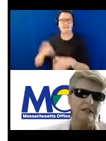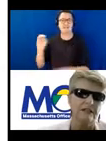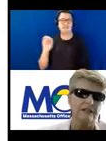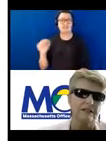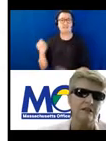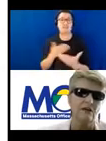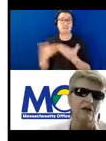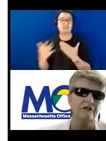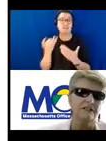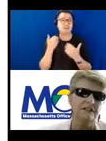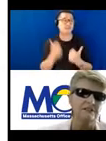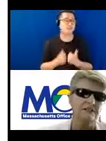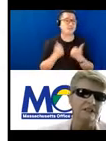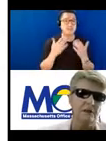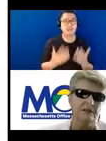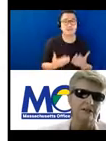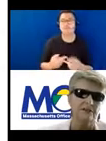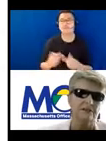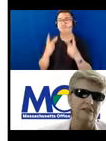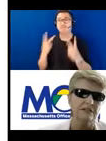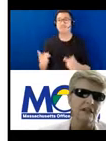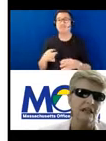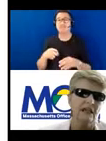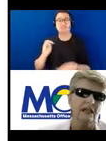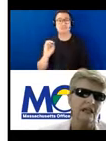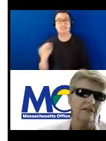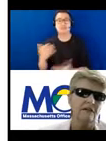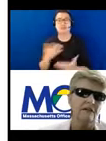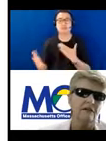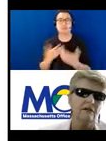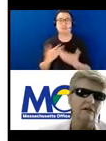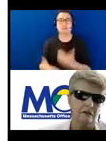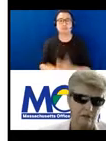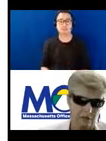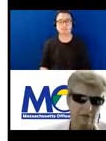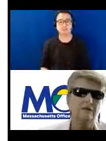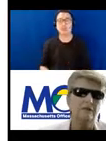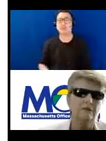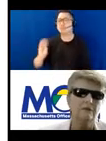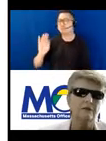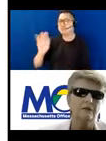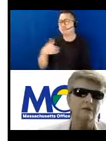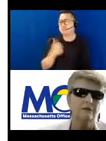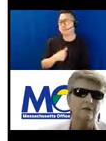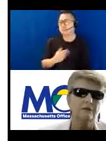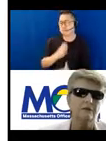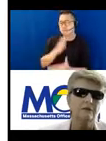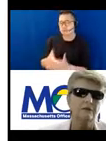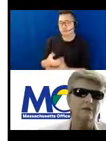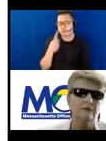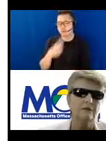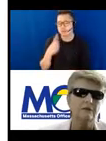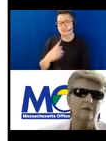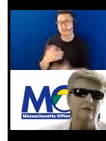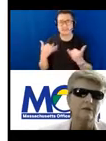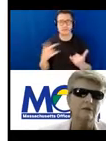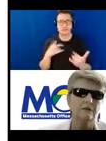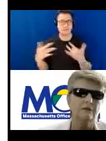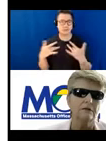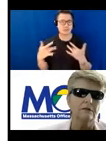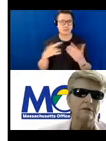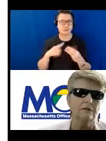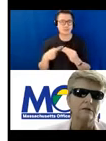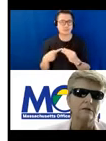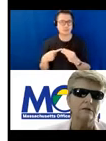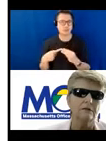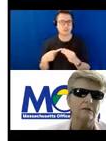whether they're residents or visitors in Massachusetts. Matt, Mary, I'm sorry to interrupt, but can we pause? Apparently, we're having concerns that the